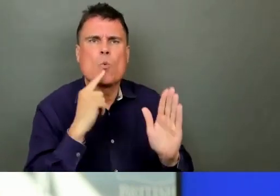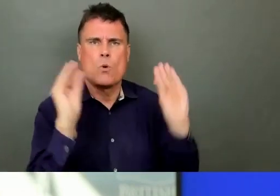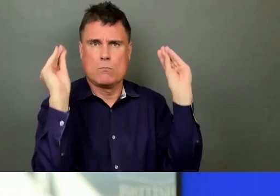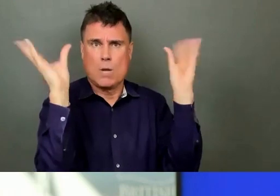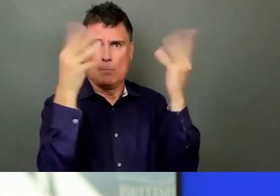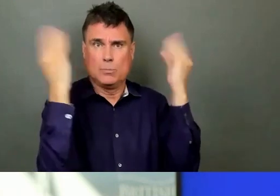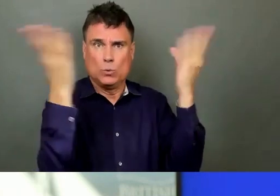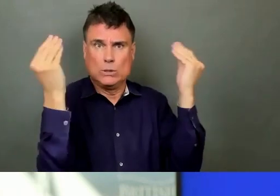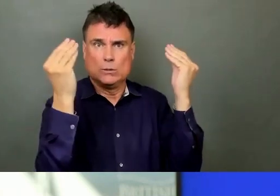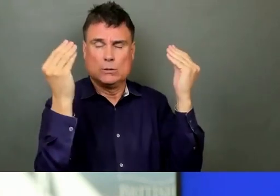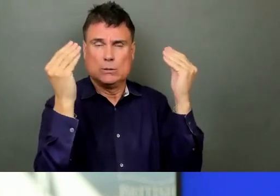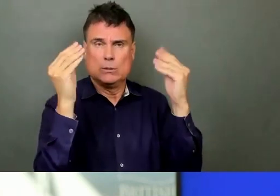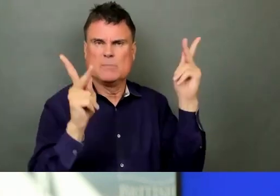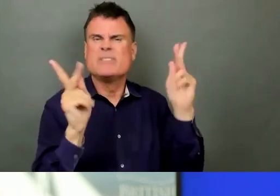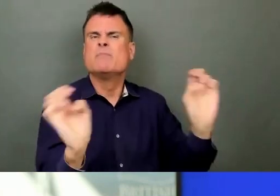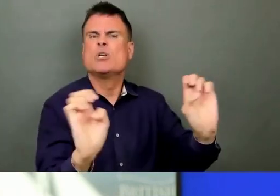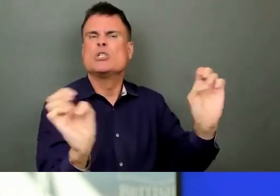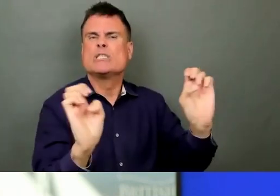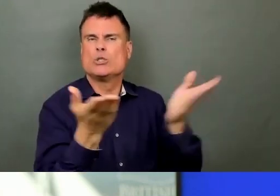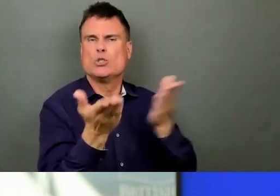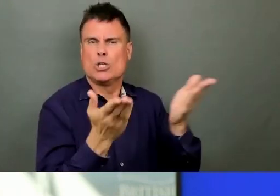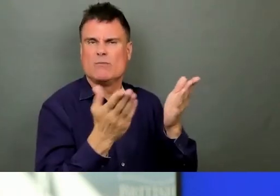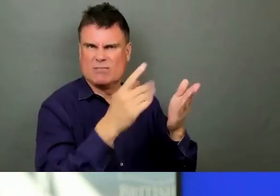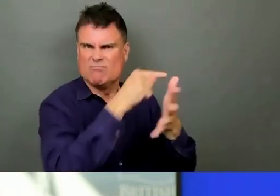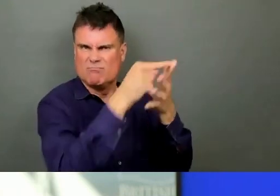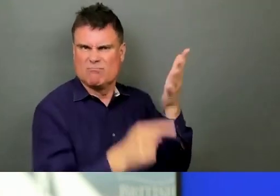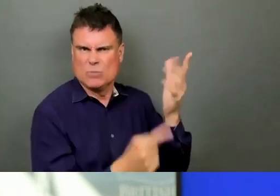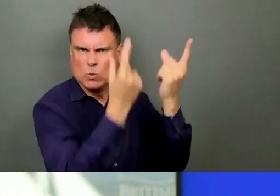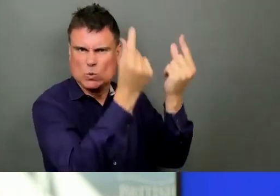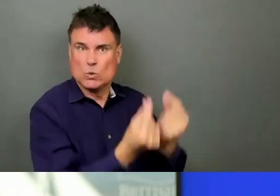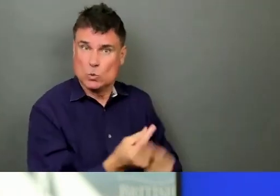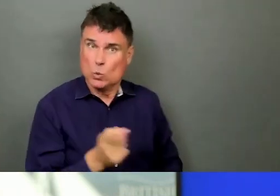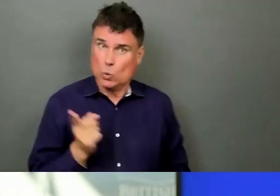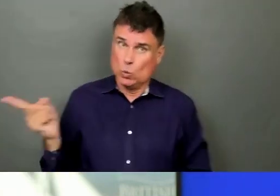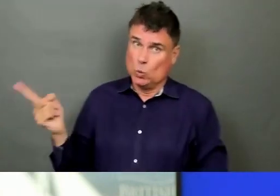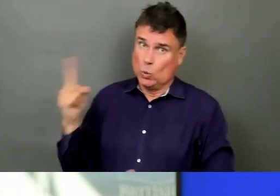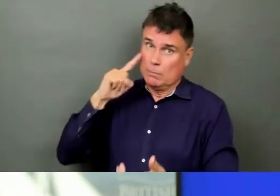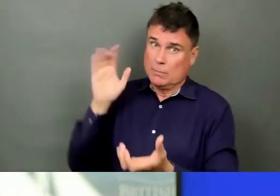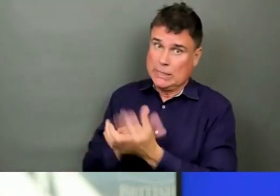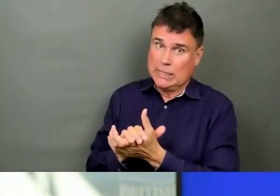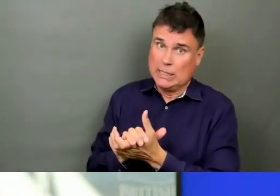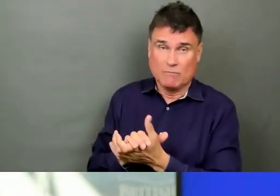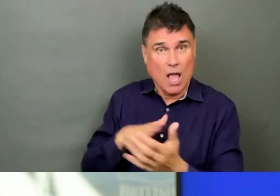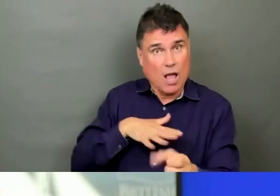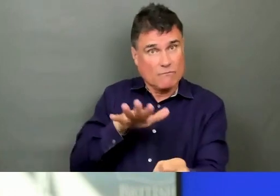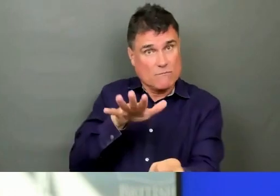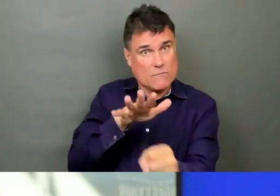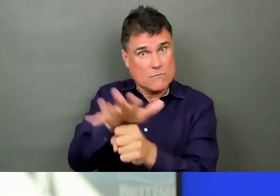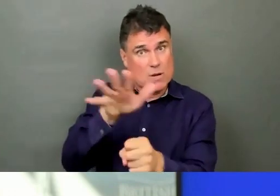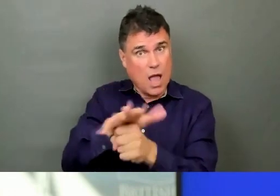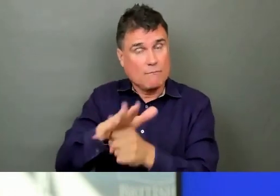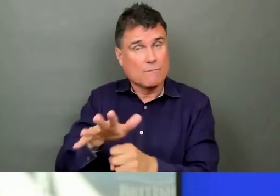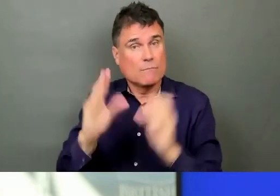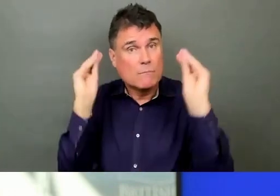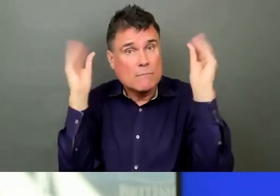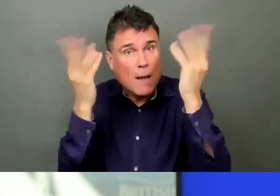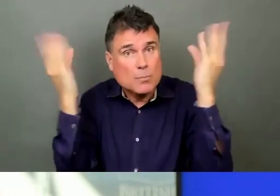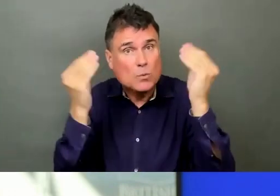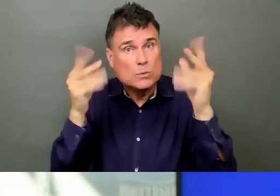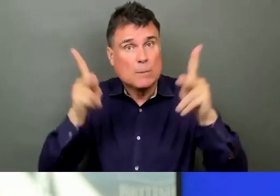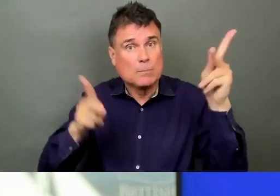enough paramedics on the ground this weekend to make sure that people aren't waiting